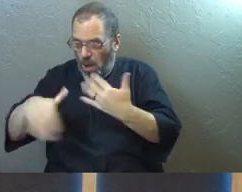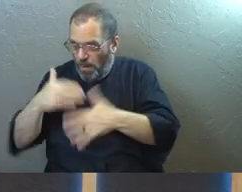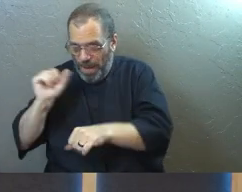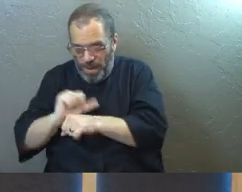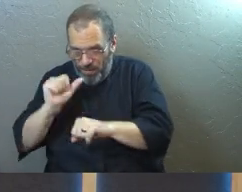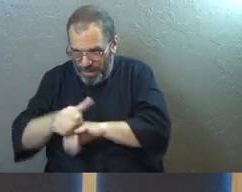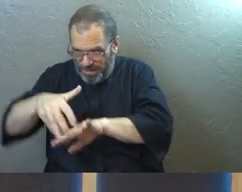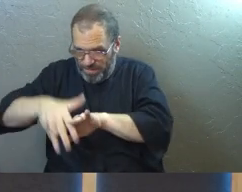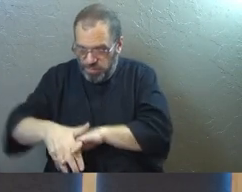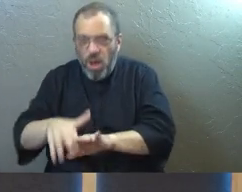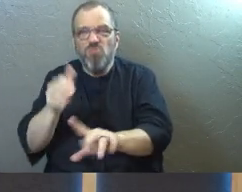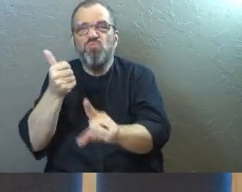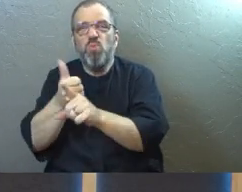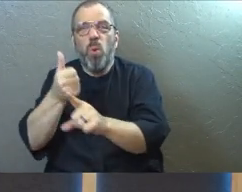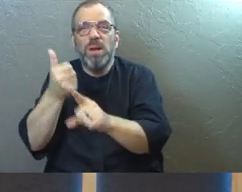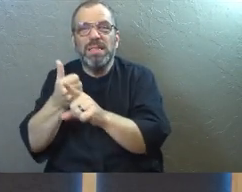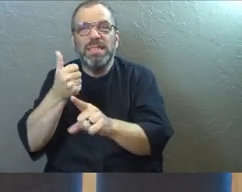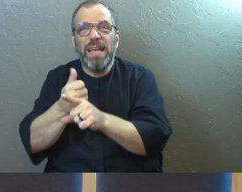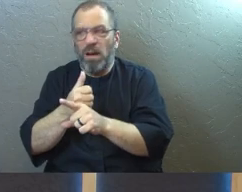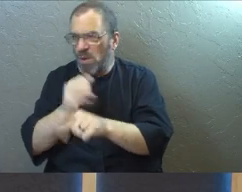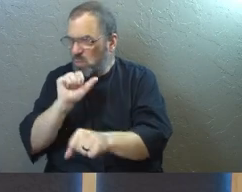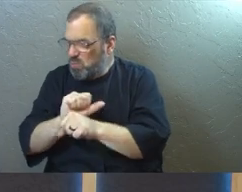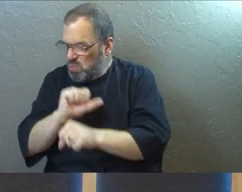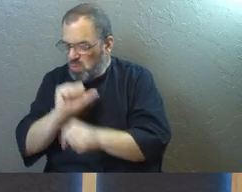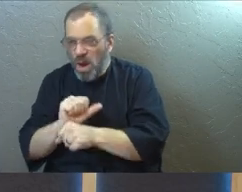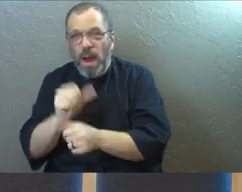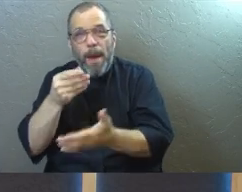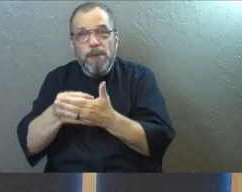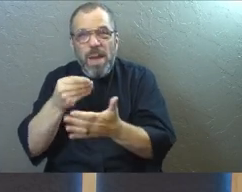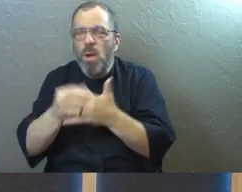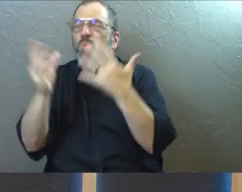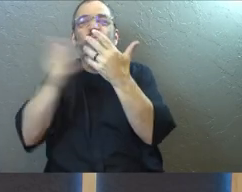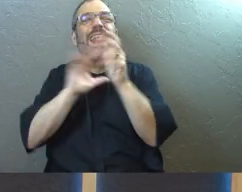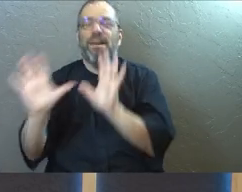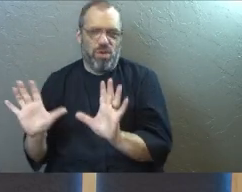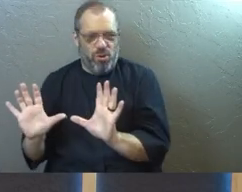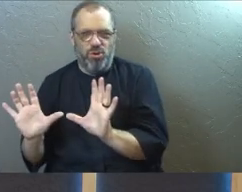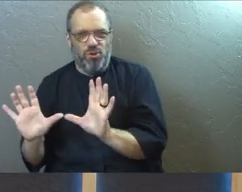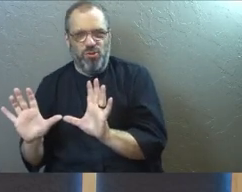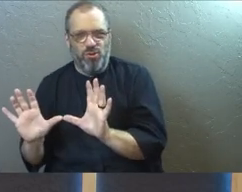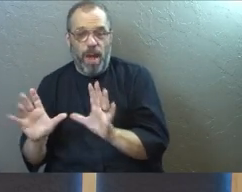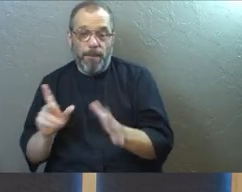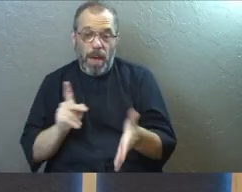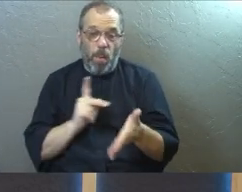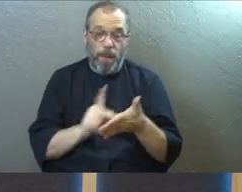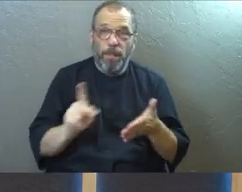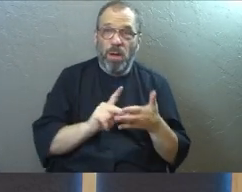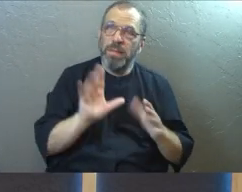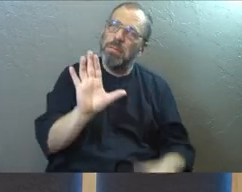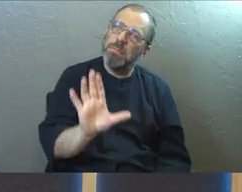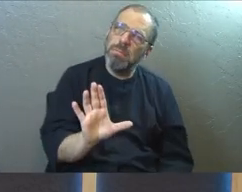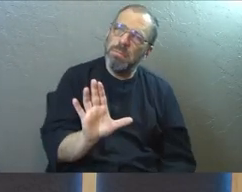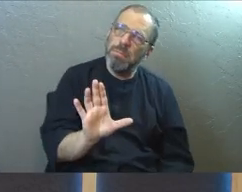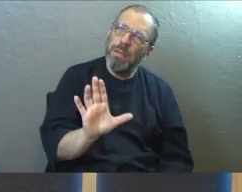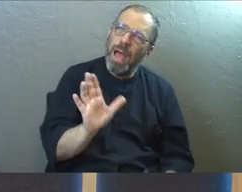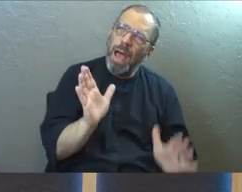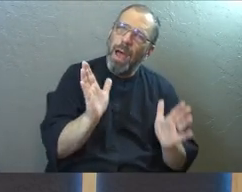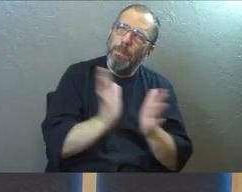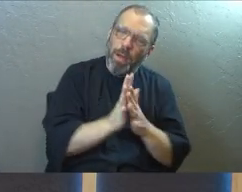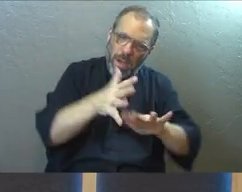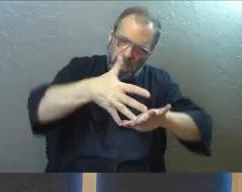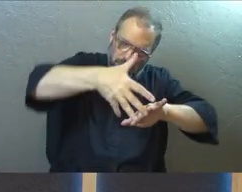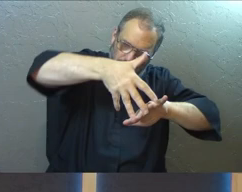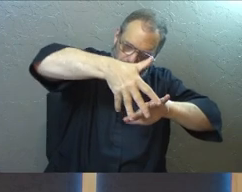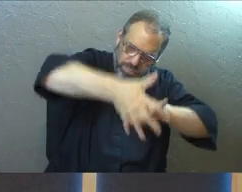what you need or you grow into your accomplishments. You go into your bank account, your whatever. And what Paul is praying for is he's saying, I pray that you'd be